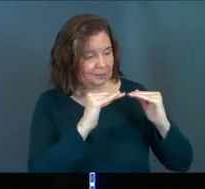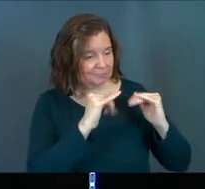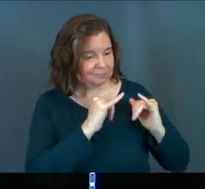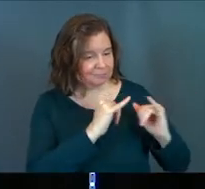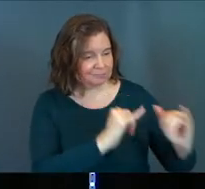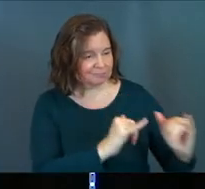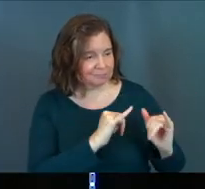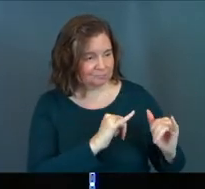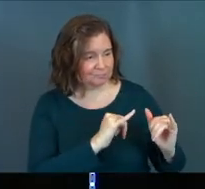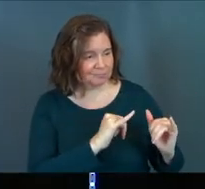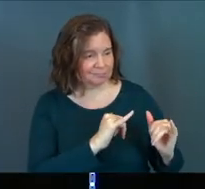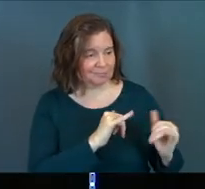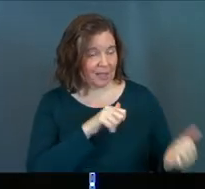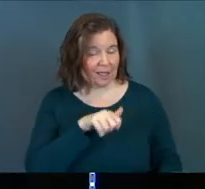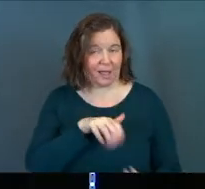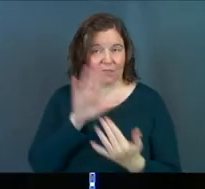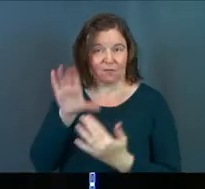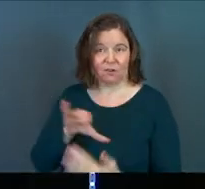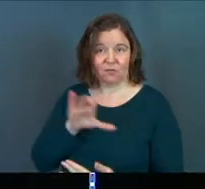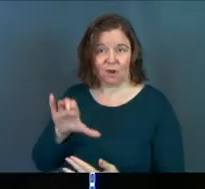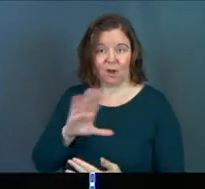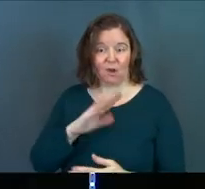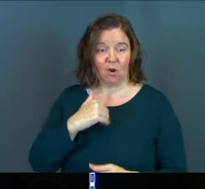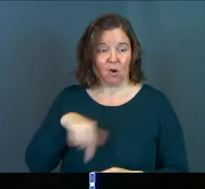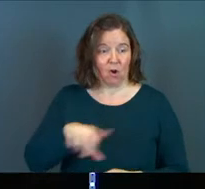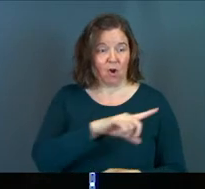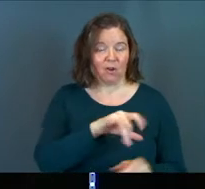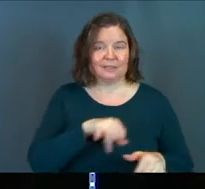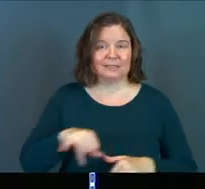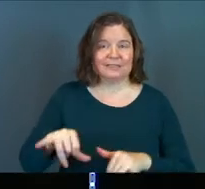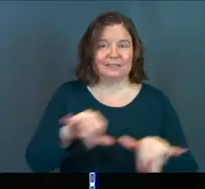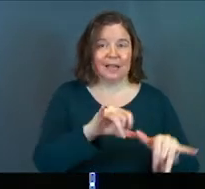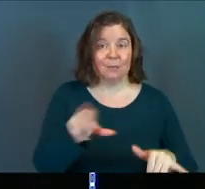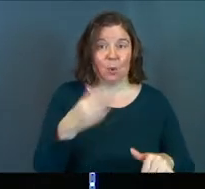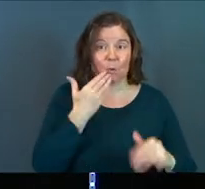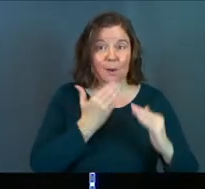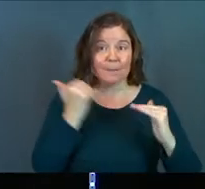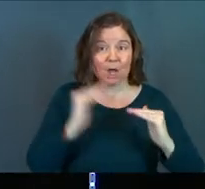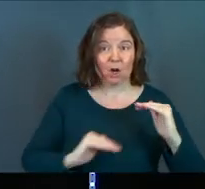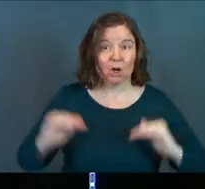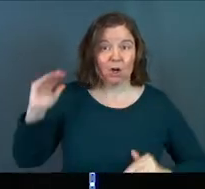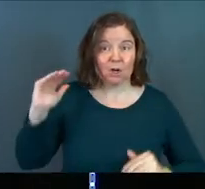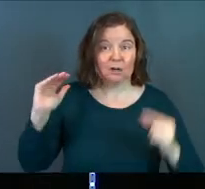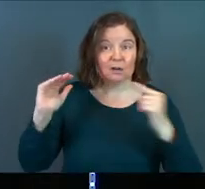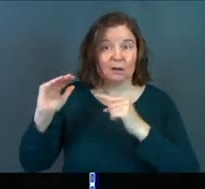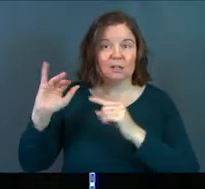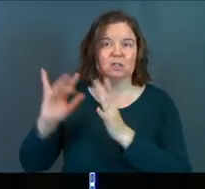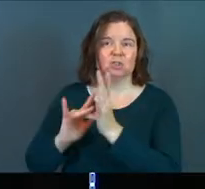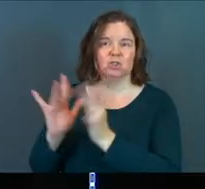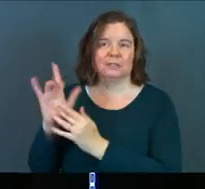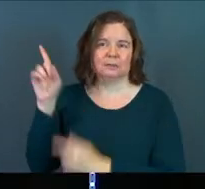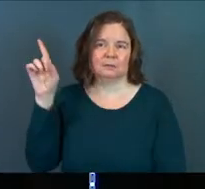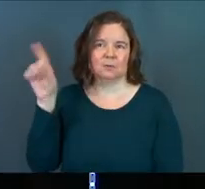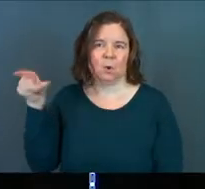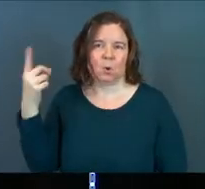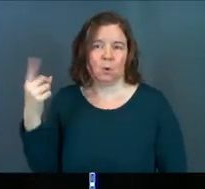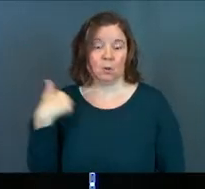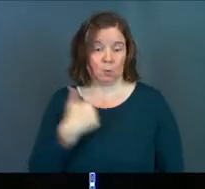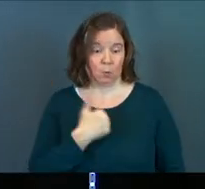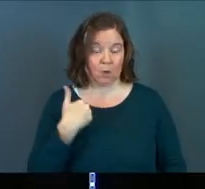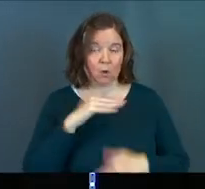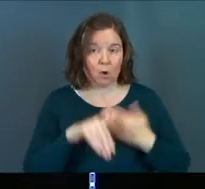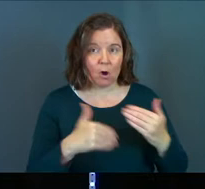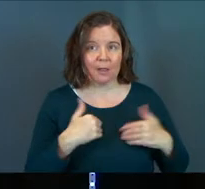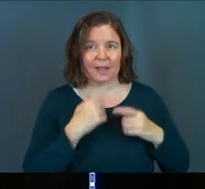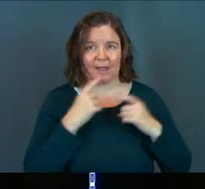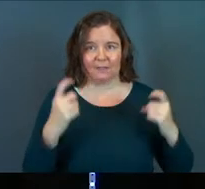we are all the same. The only one that's better is Jesus. We're all sinners. We've all got